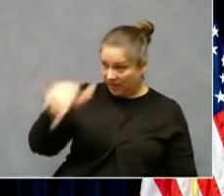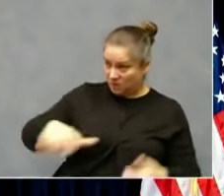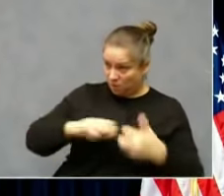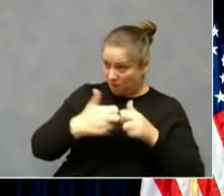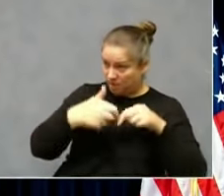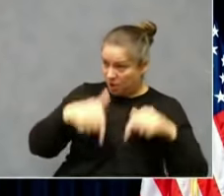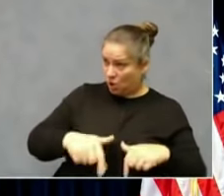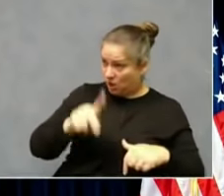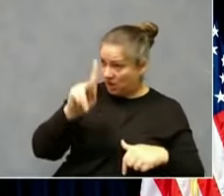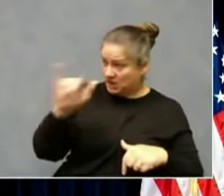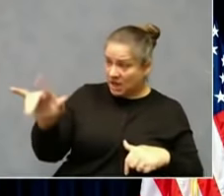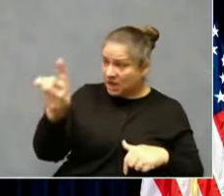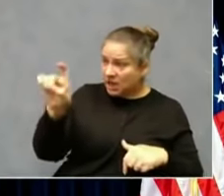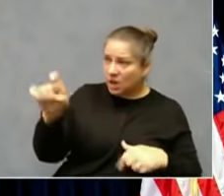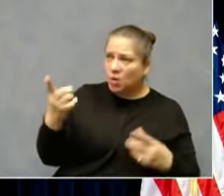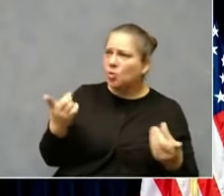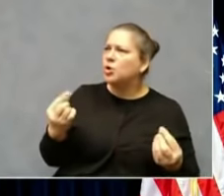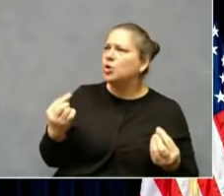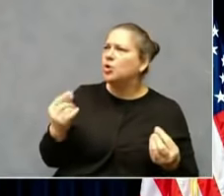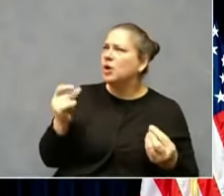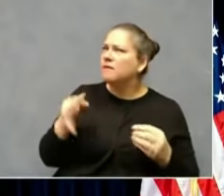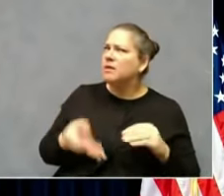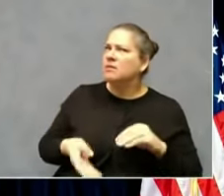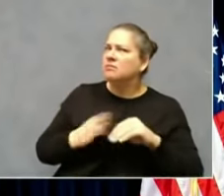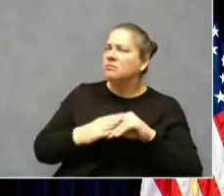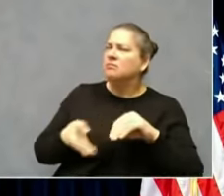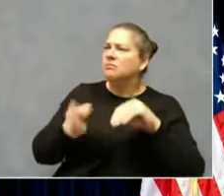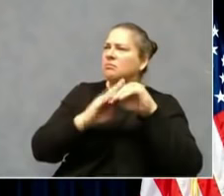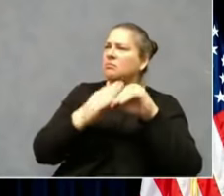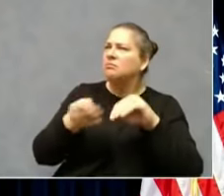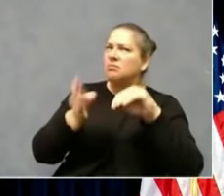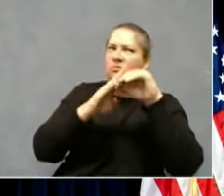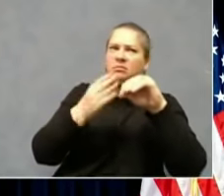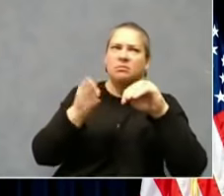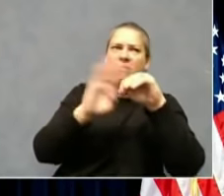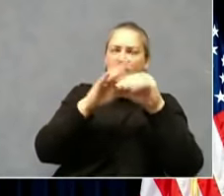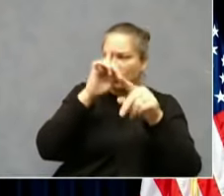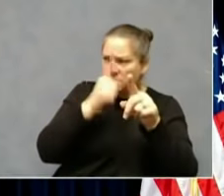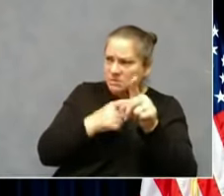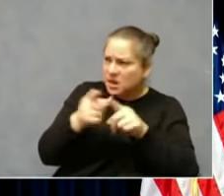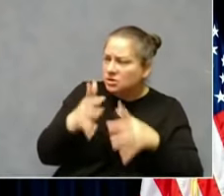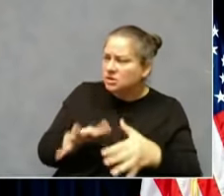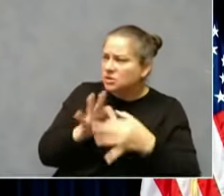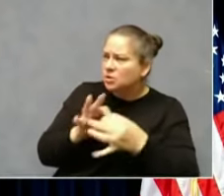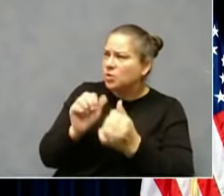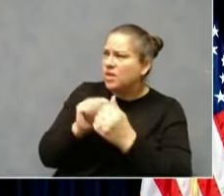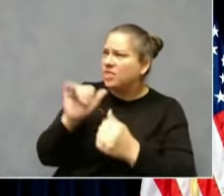track of those numbers in the state around specialists related to later?